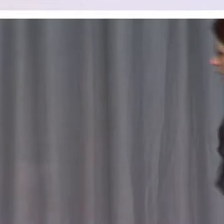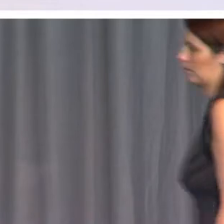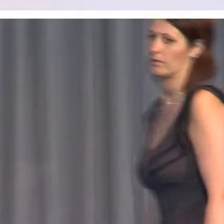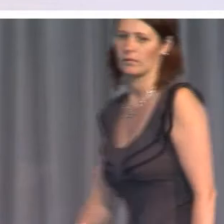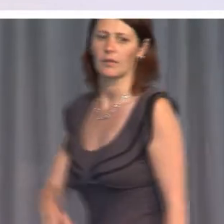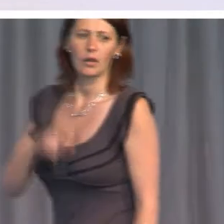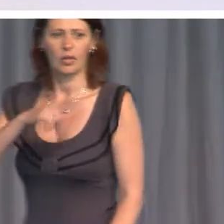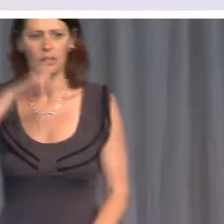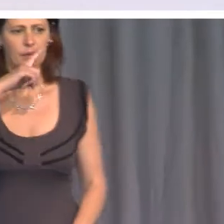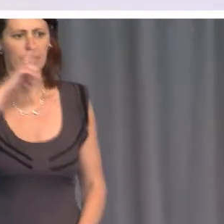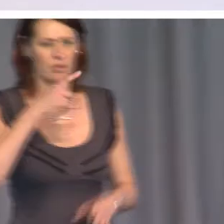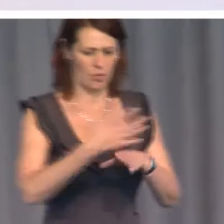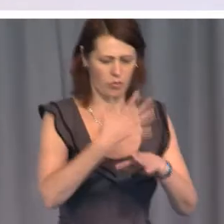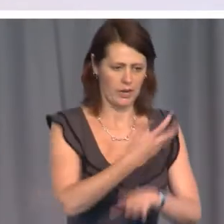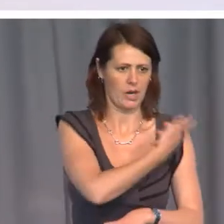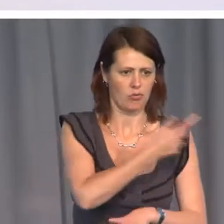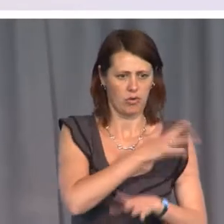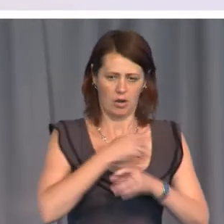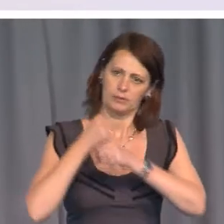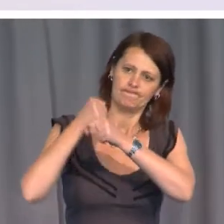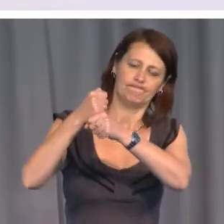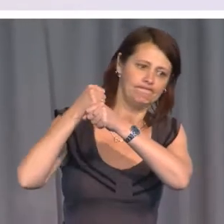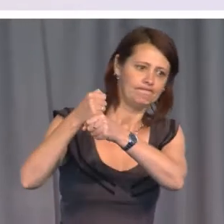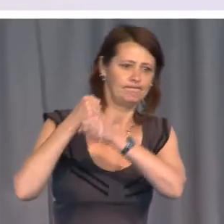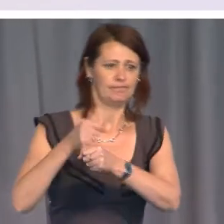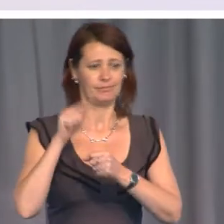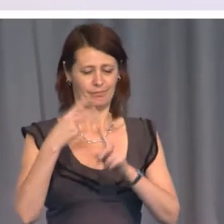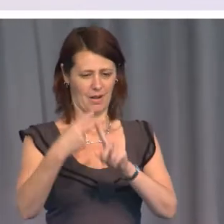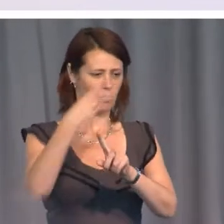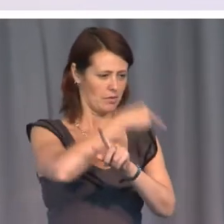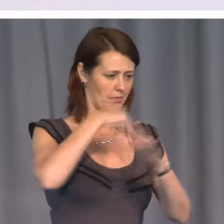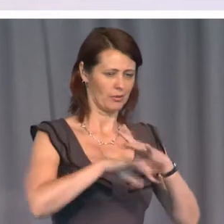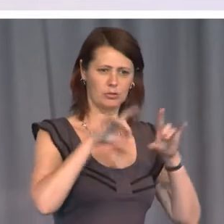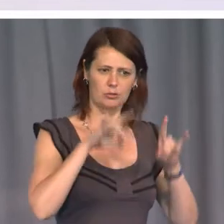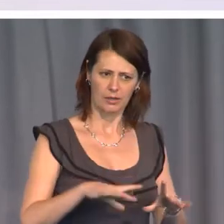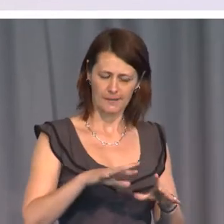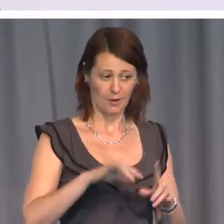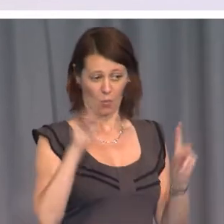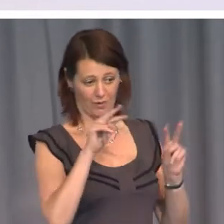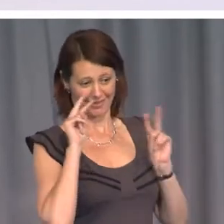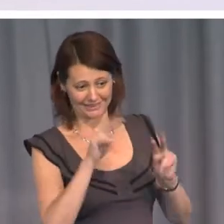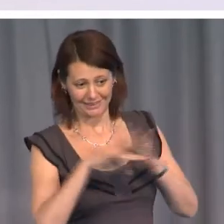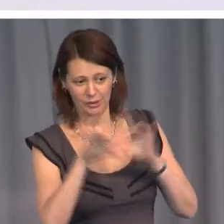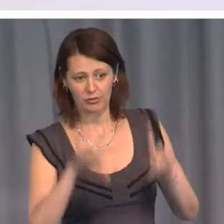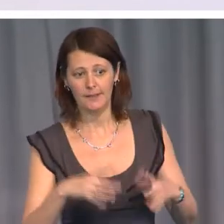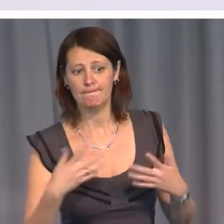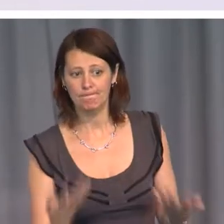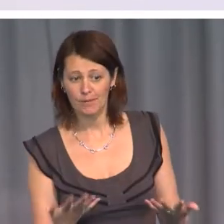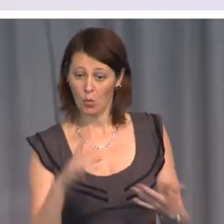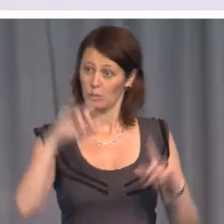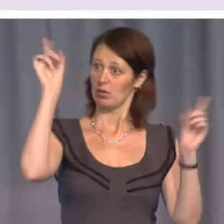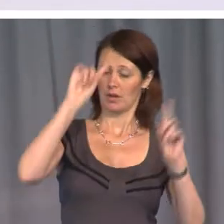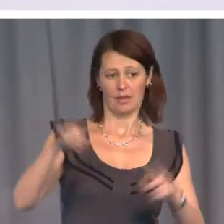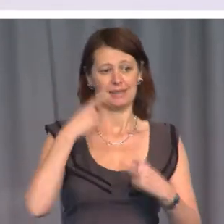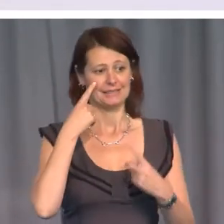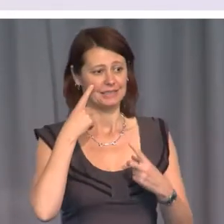banner of Doc Ebert and Jessie Street. And looking back on Australia, what do they see? Well, today they see